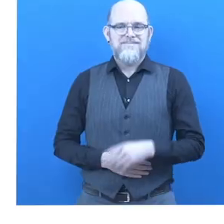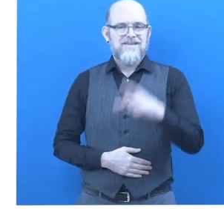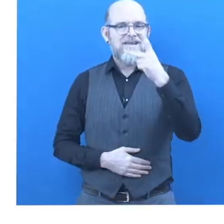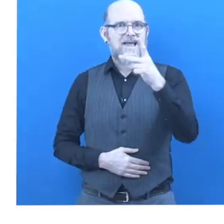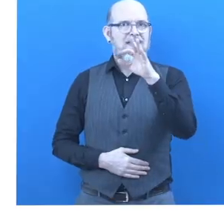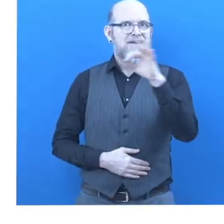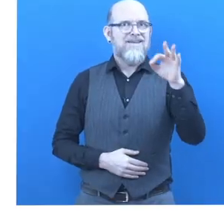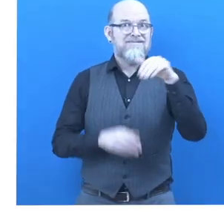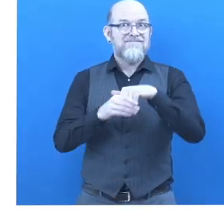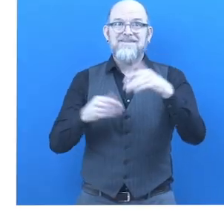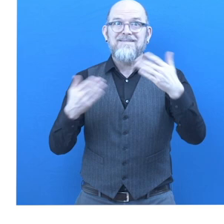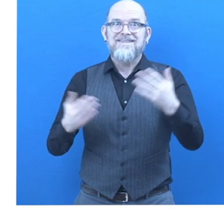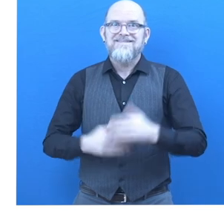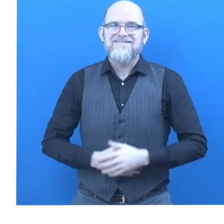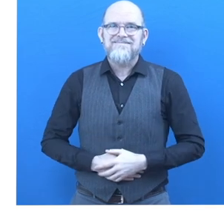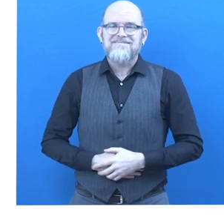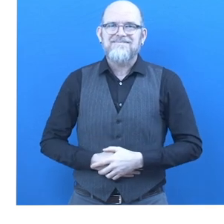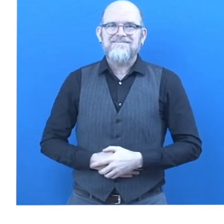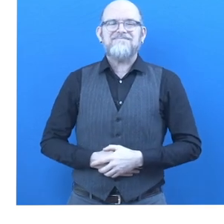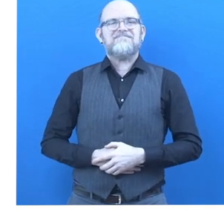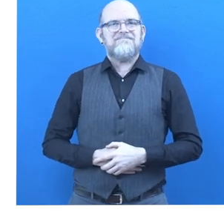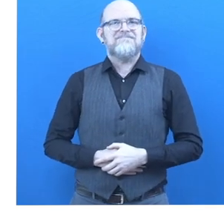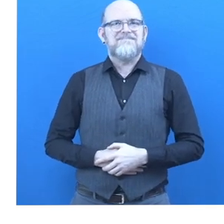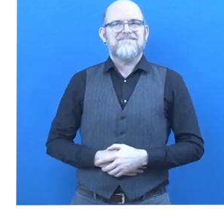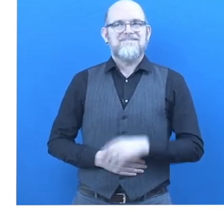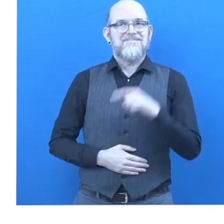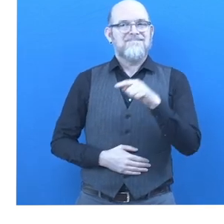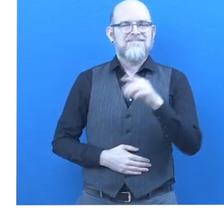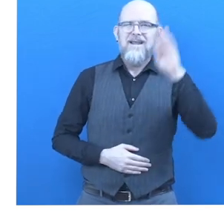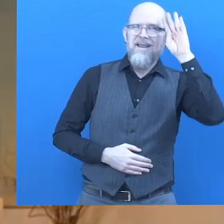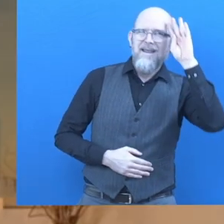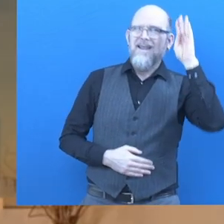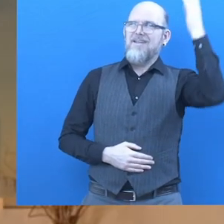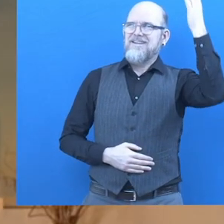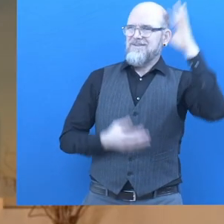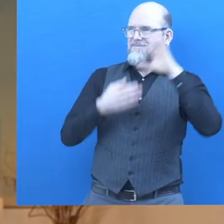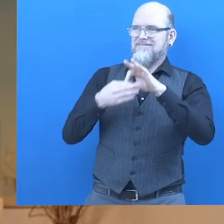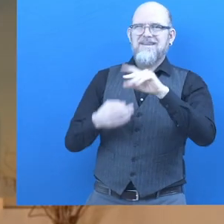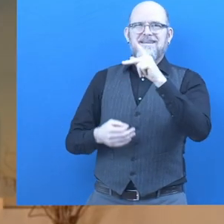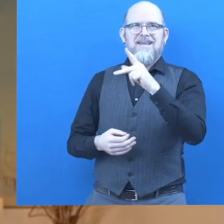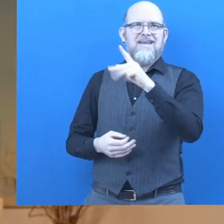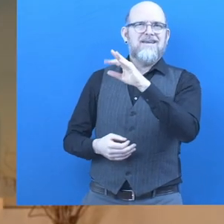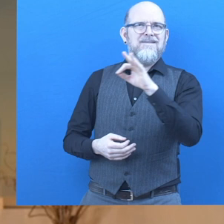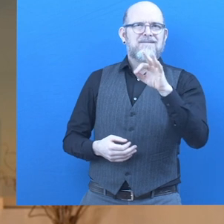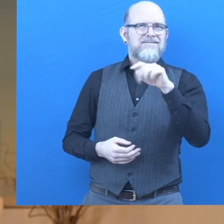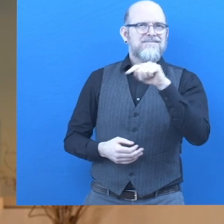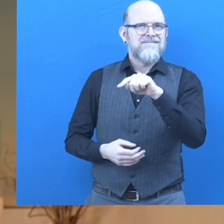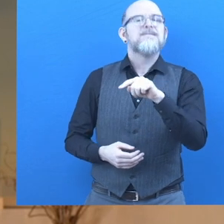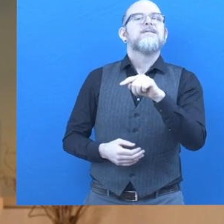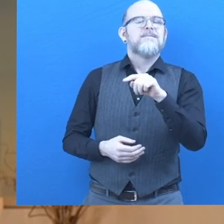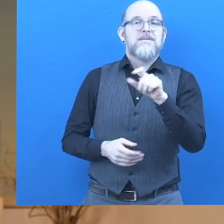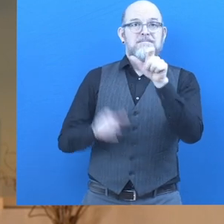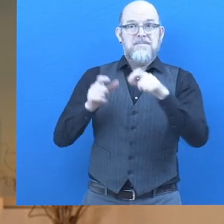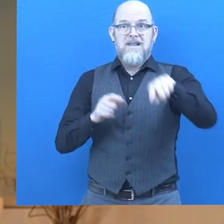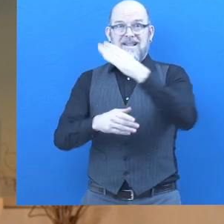What is KFF about? John Donter, founder and CEO. Essential elements of our innovation